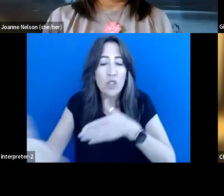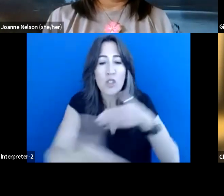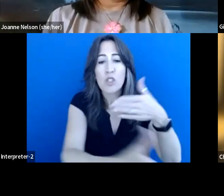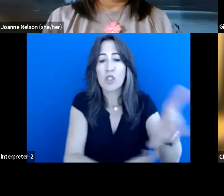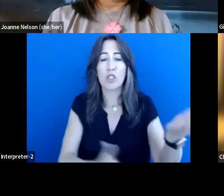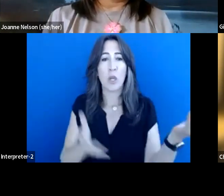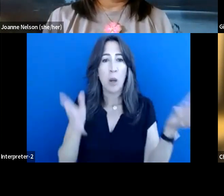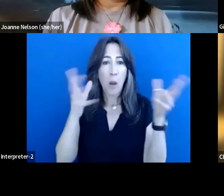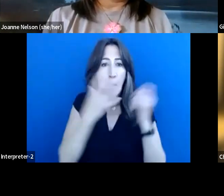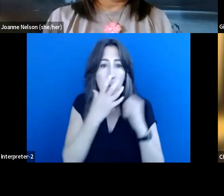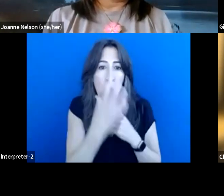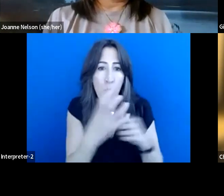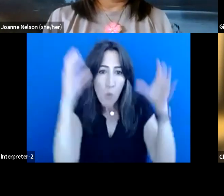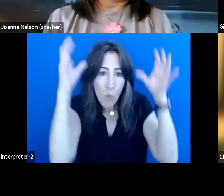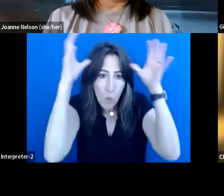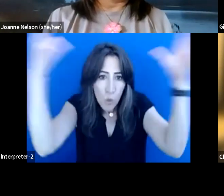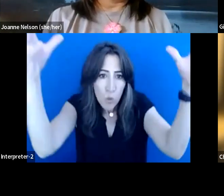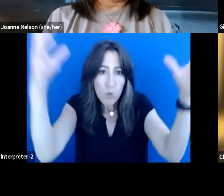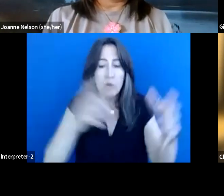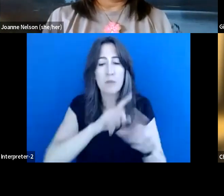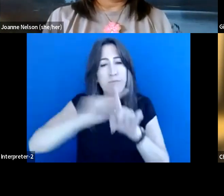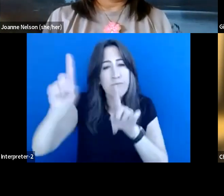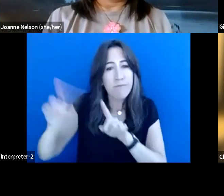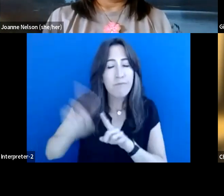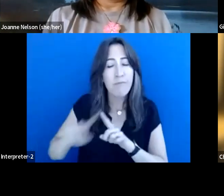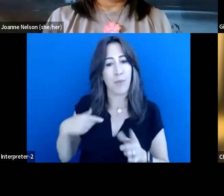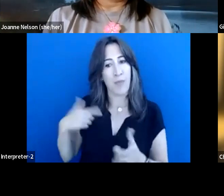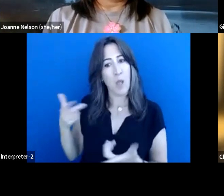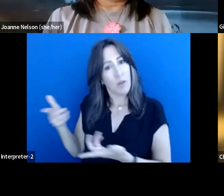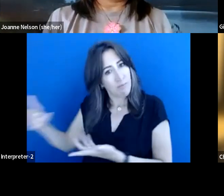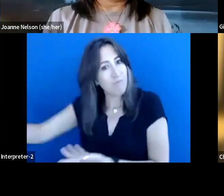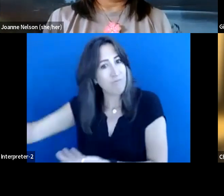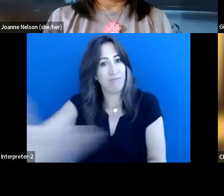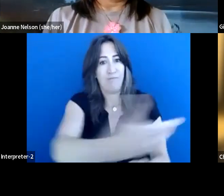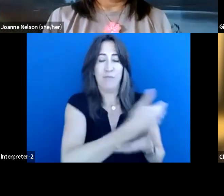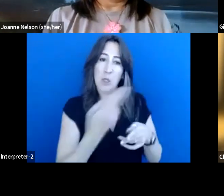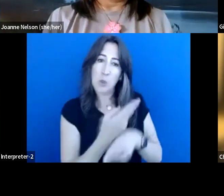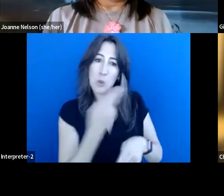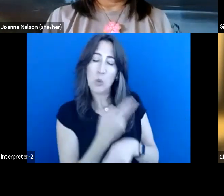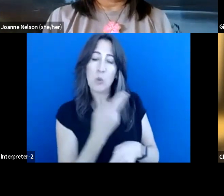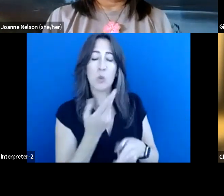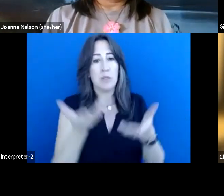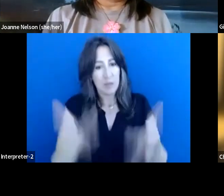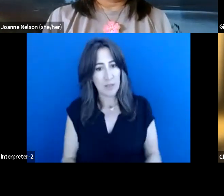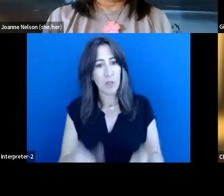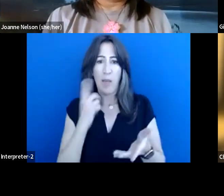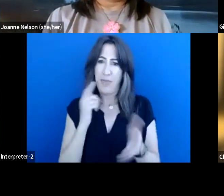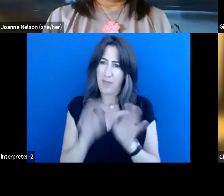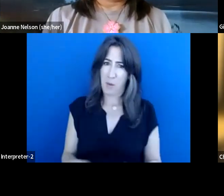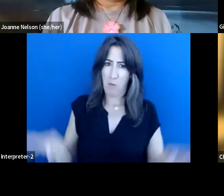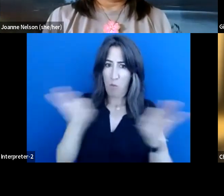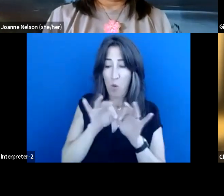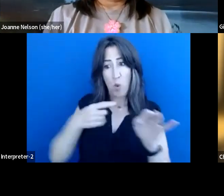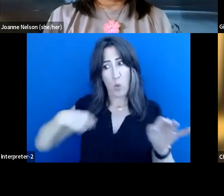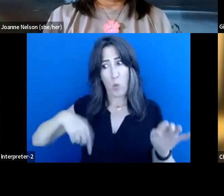moose, all of those species that they used to gather. So I think it's really important to remember that we've